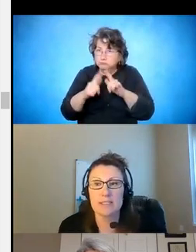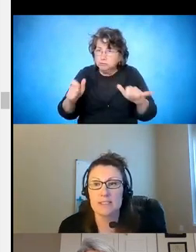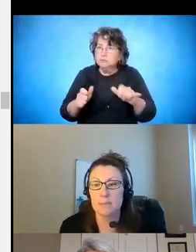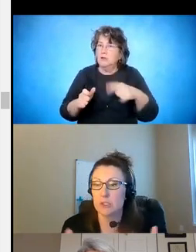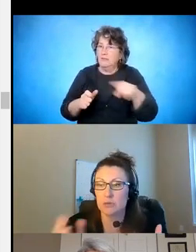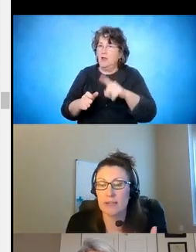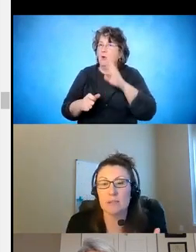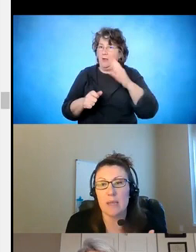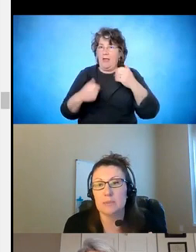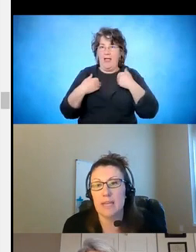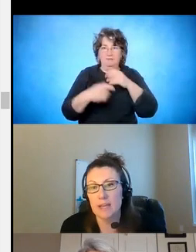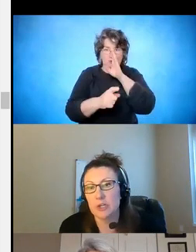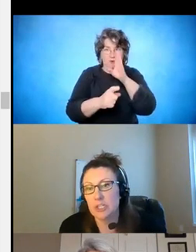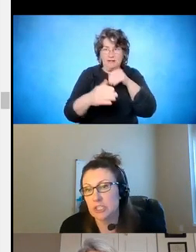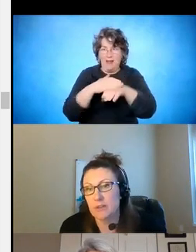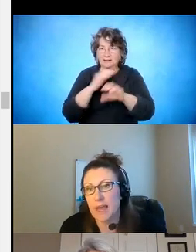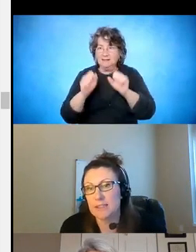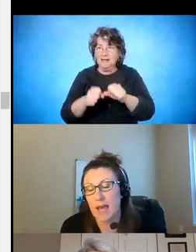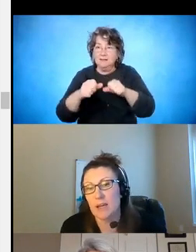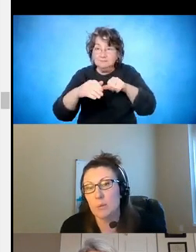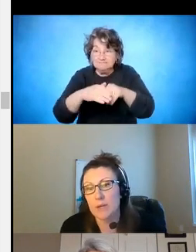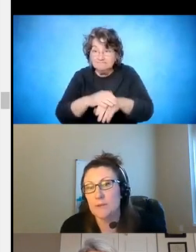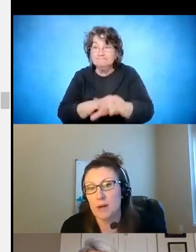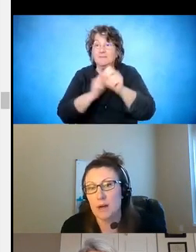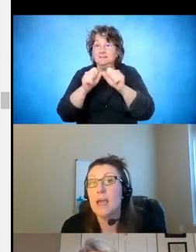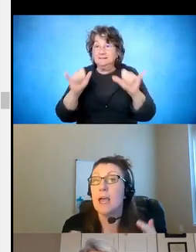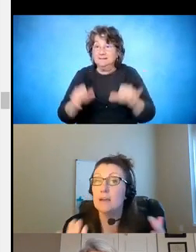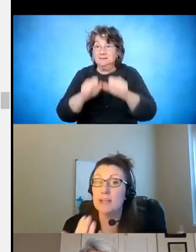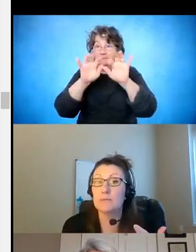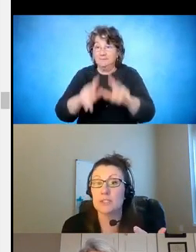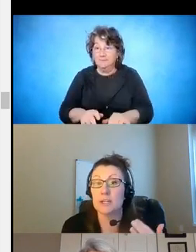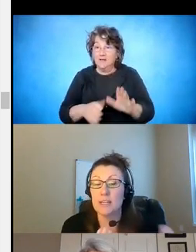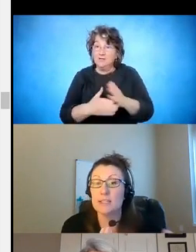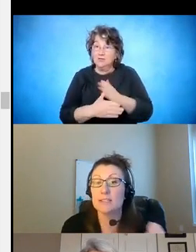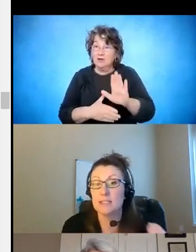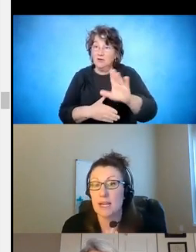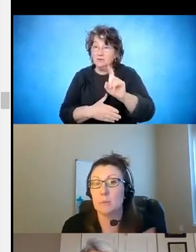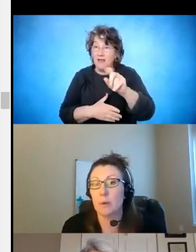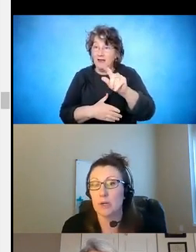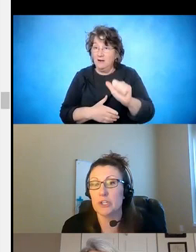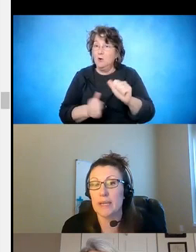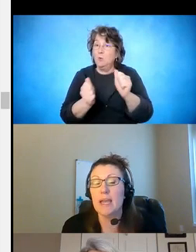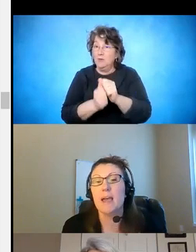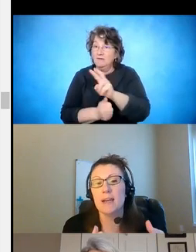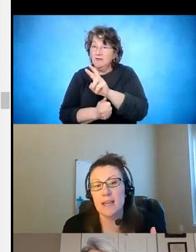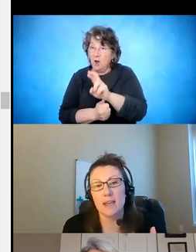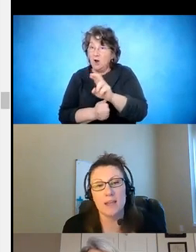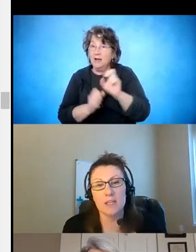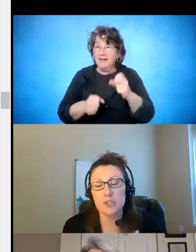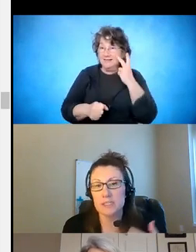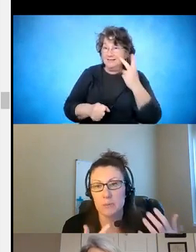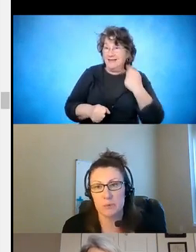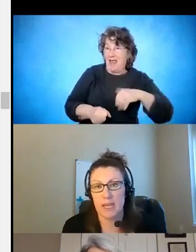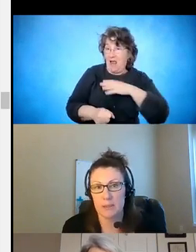into our system to directly be able to enter and share that data with VR, and vice versa. They can see exactly what we're doing. And again,